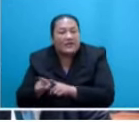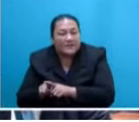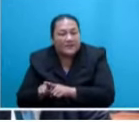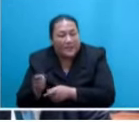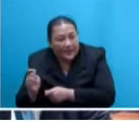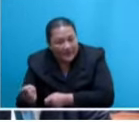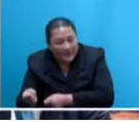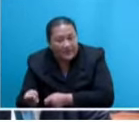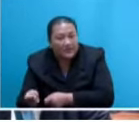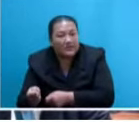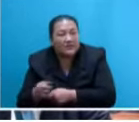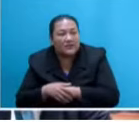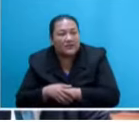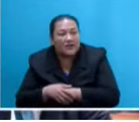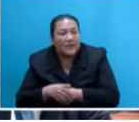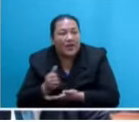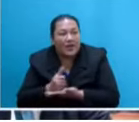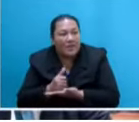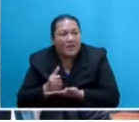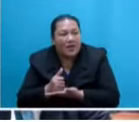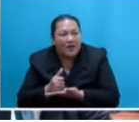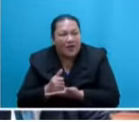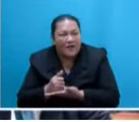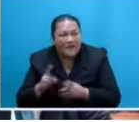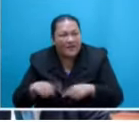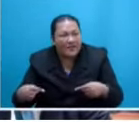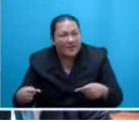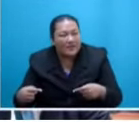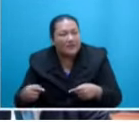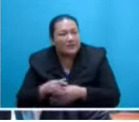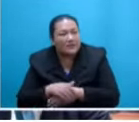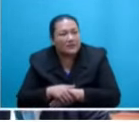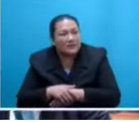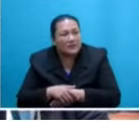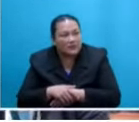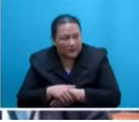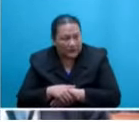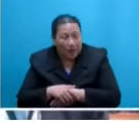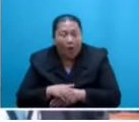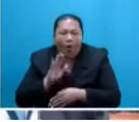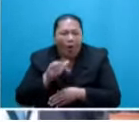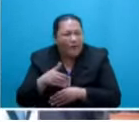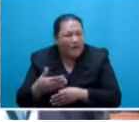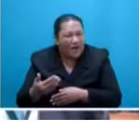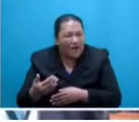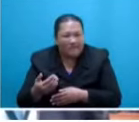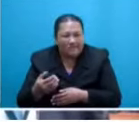is now endangered by the number of factors which I sum up as follows. Over-harvesting of marine resources.